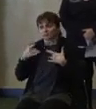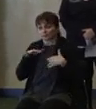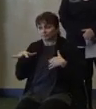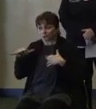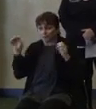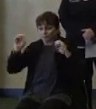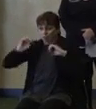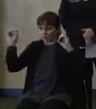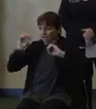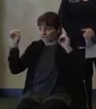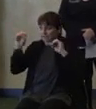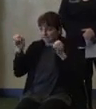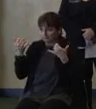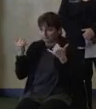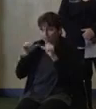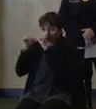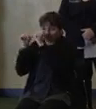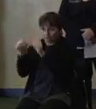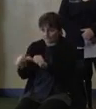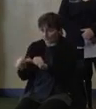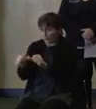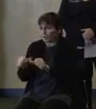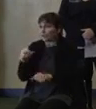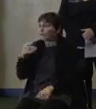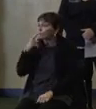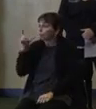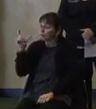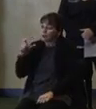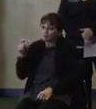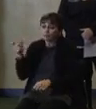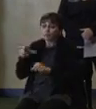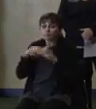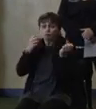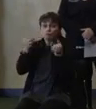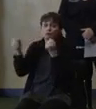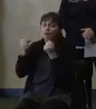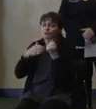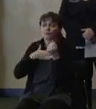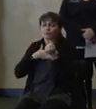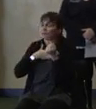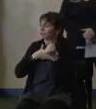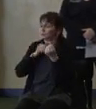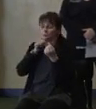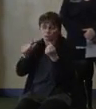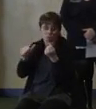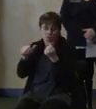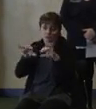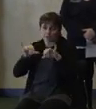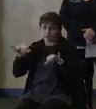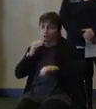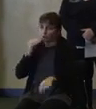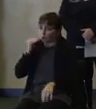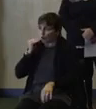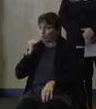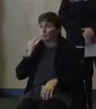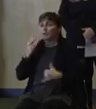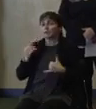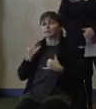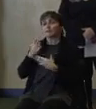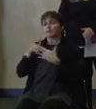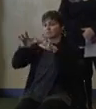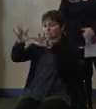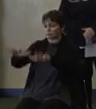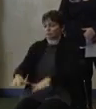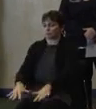reiterate that unless you need to be out on the roads, please stay in. Some of the snow totals across the state